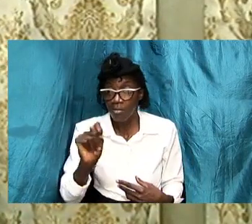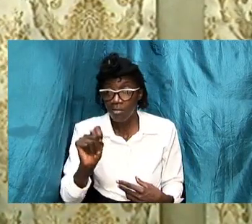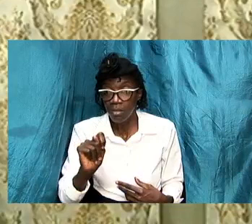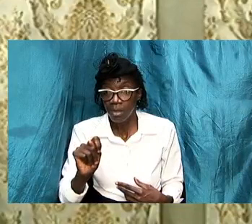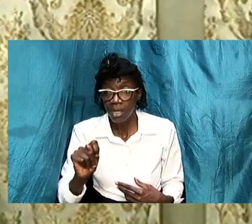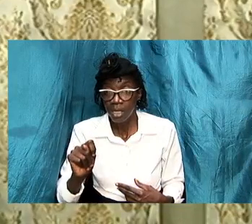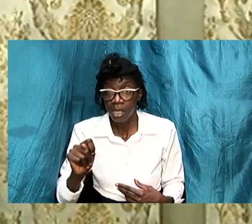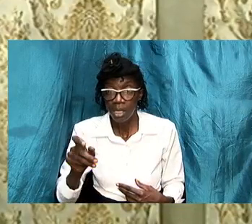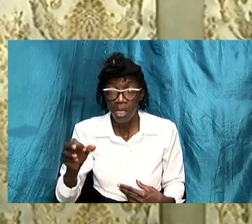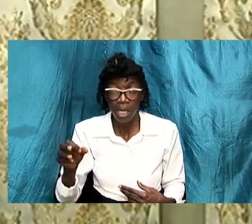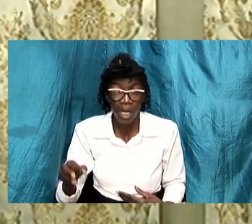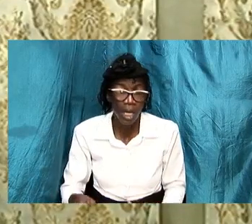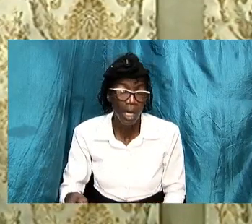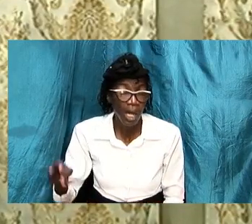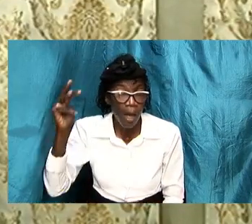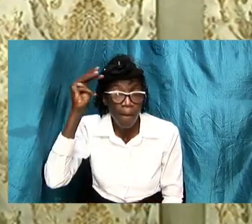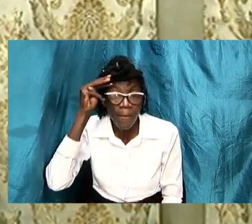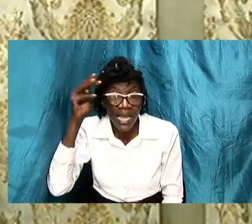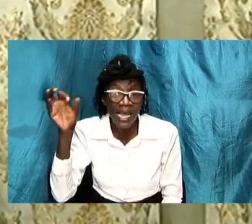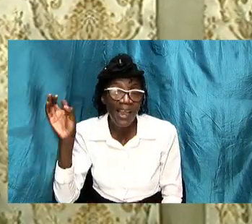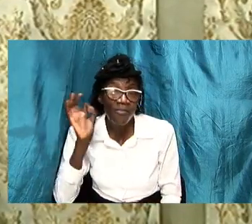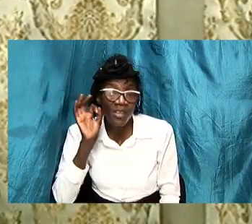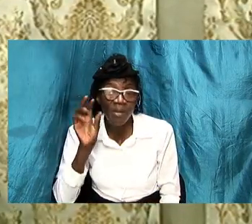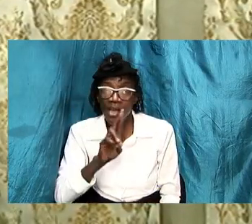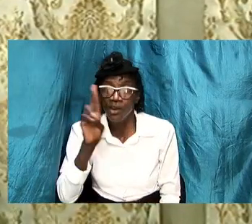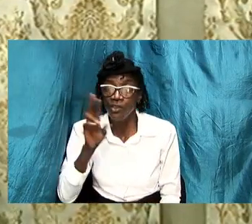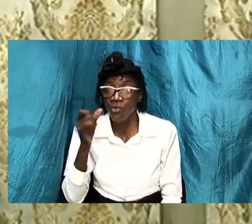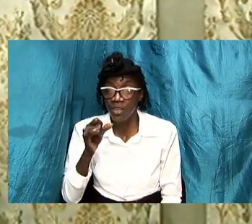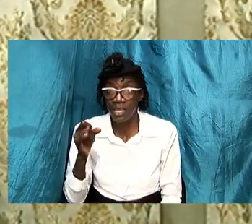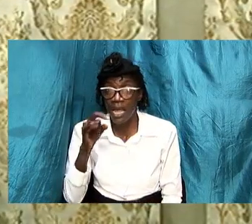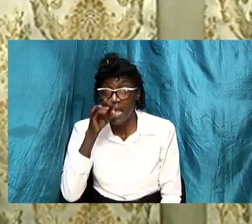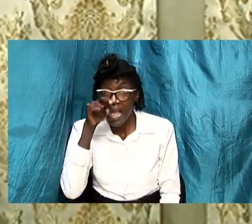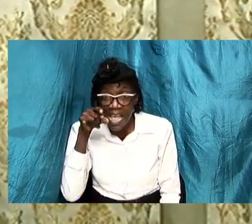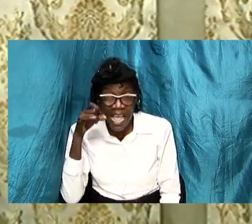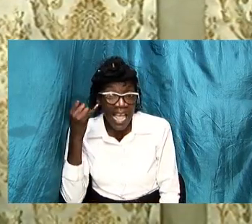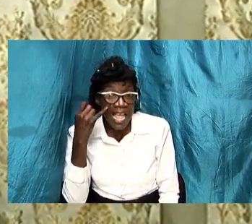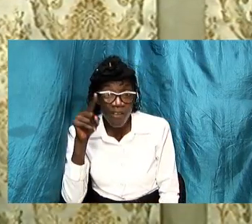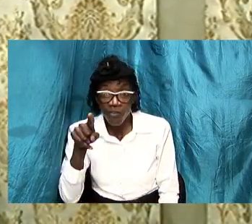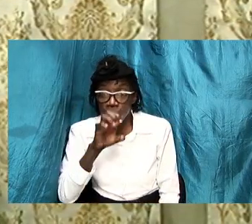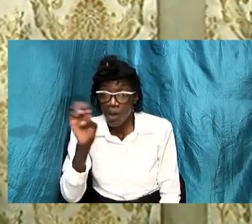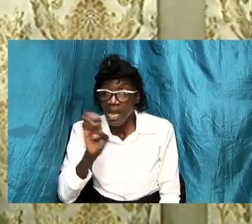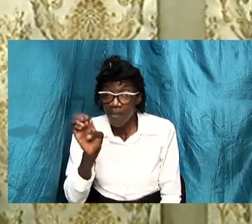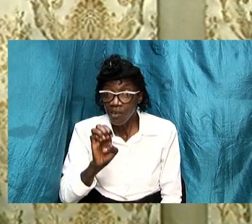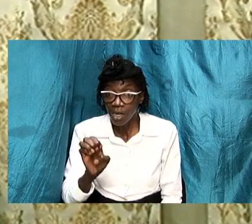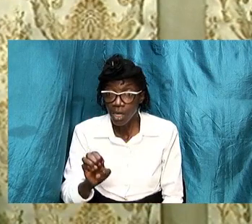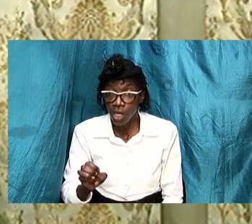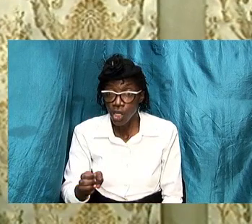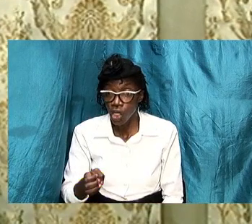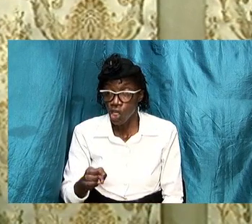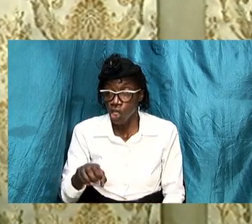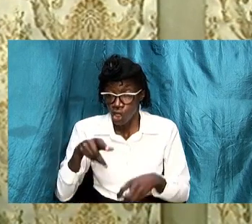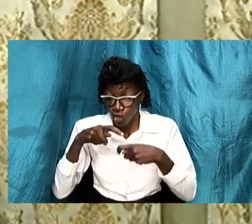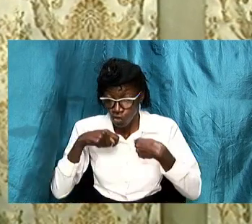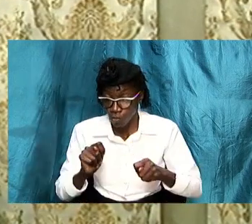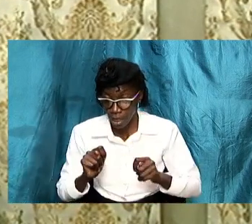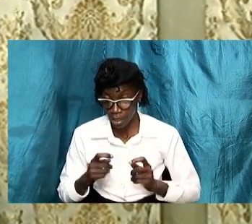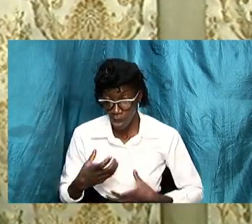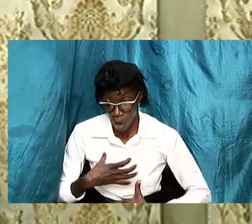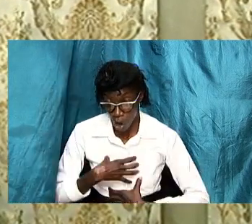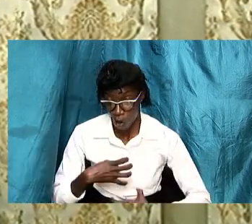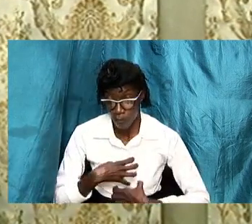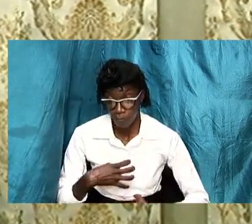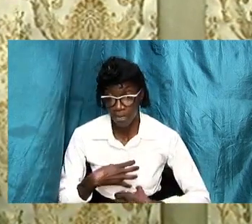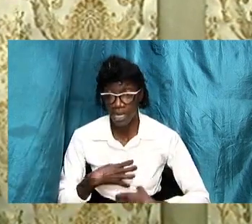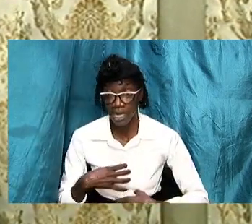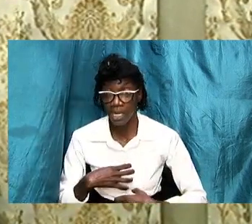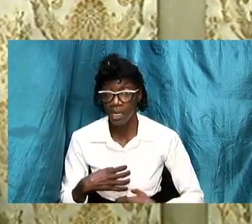use it and if you ever try to make a complaint or do something you get into trouble the great reversal it